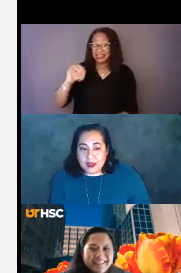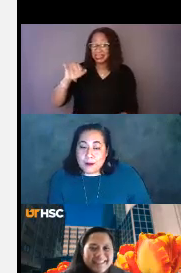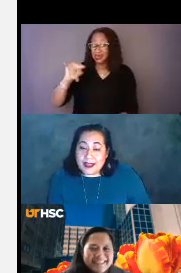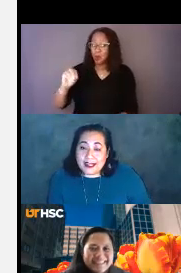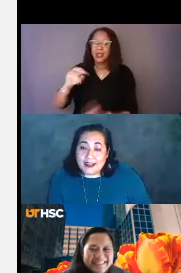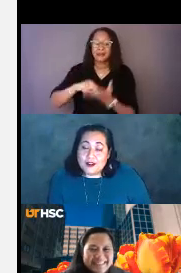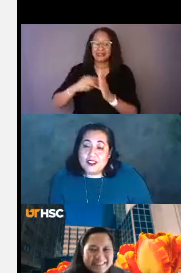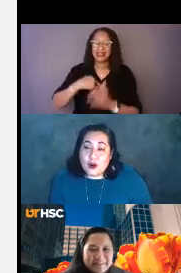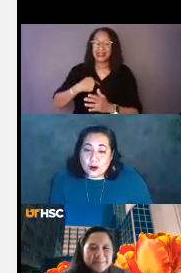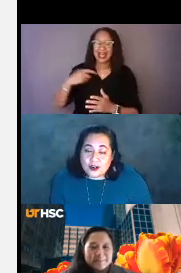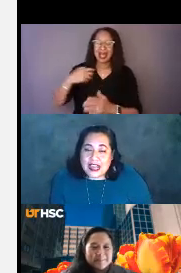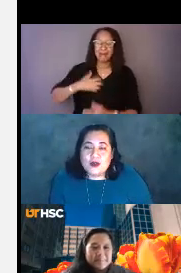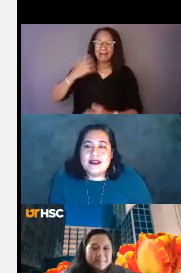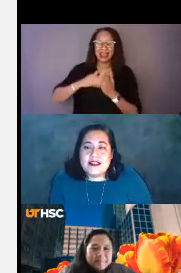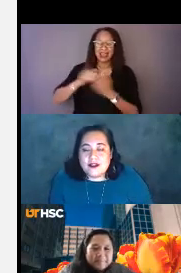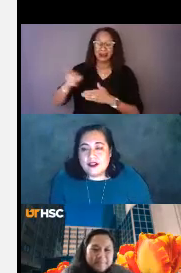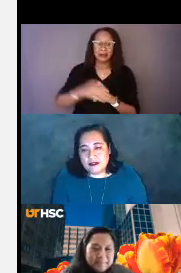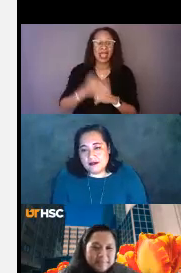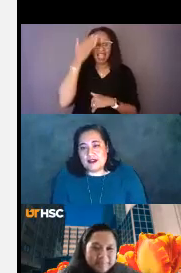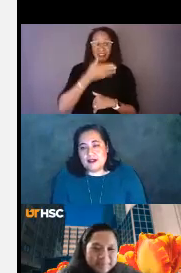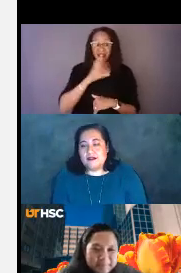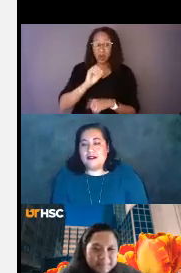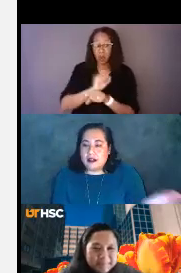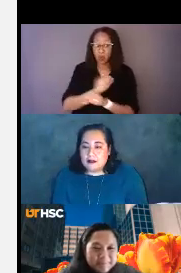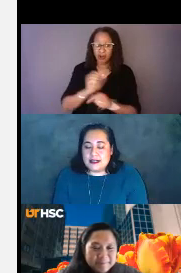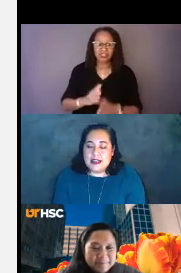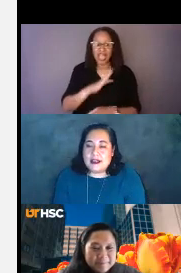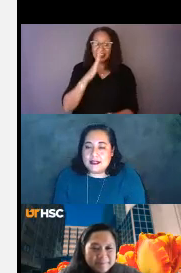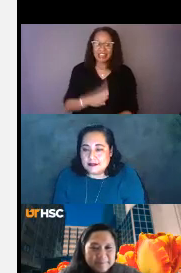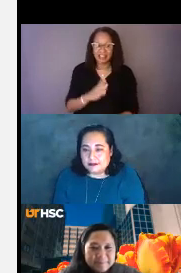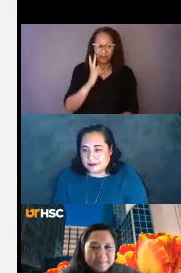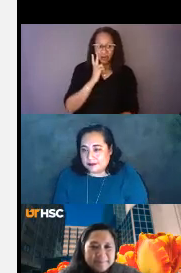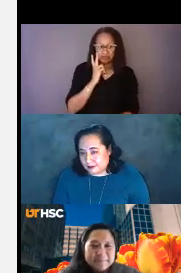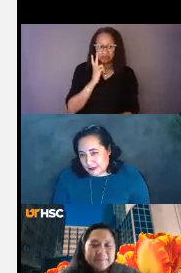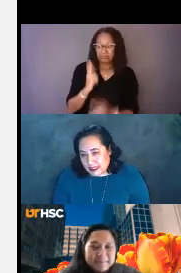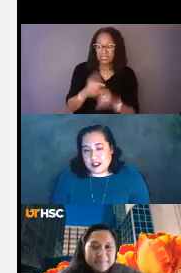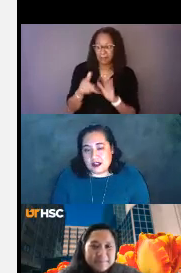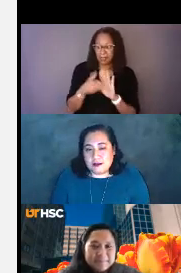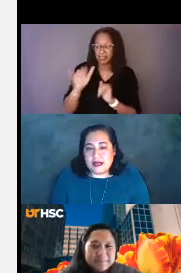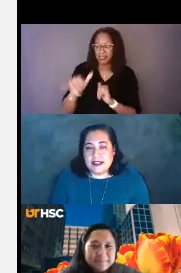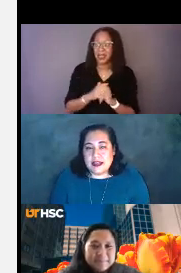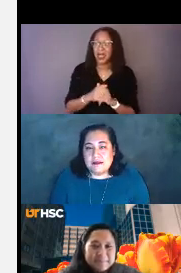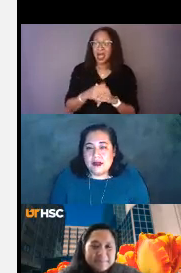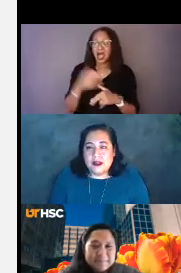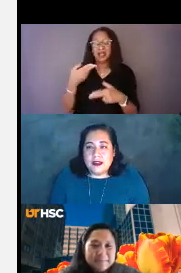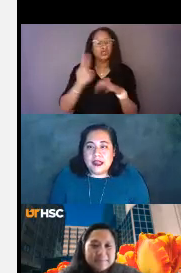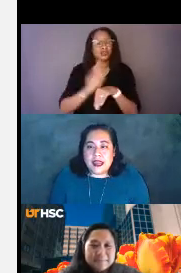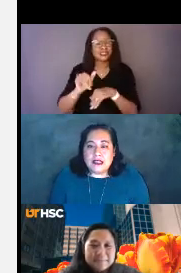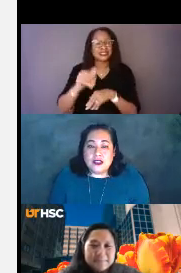But in front of his coworkers, I would never call him that. I call him Isaias. I just call him by his name.